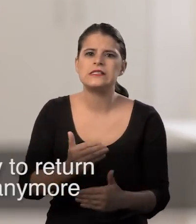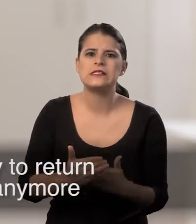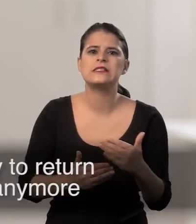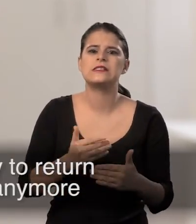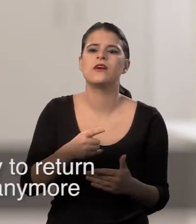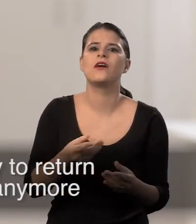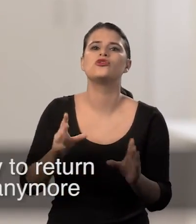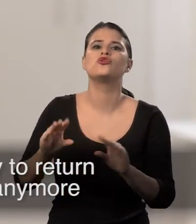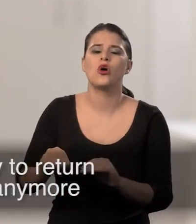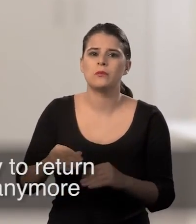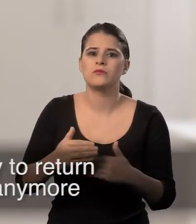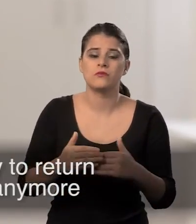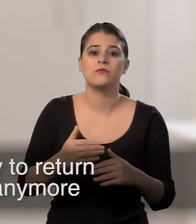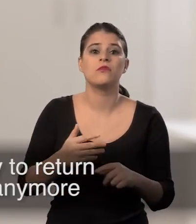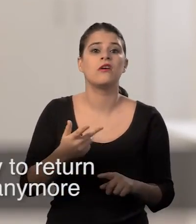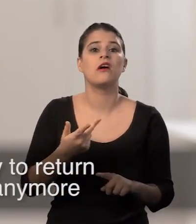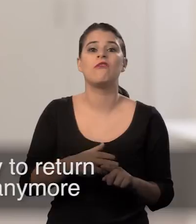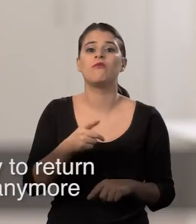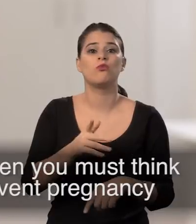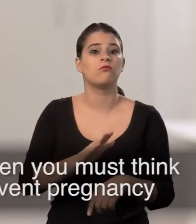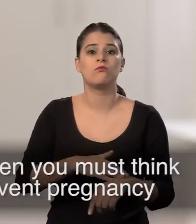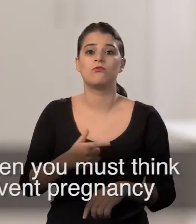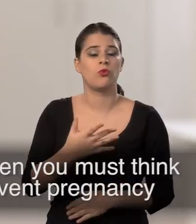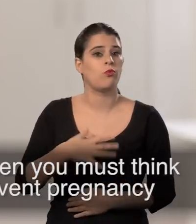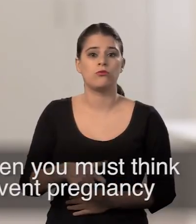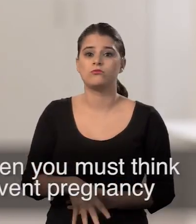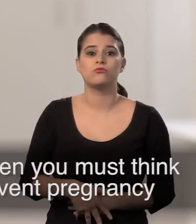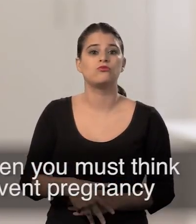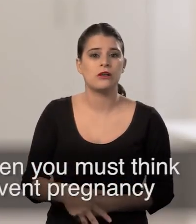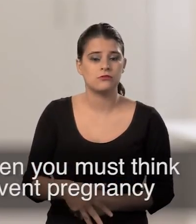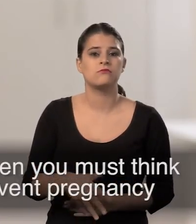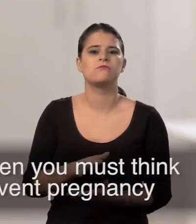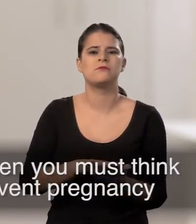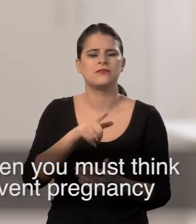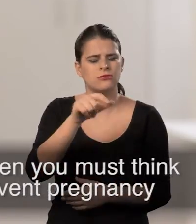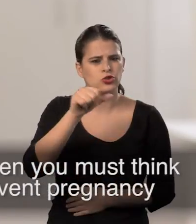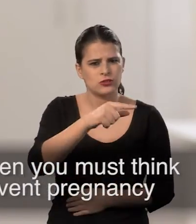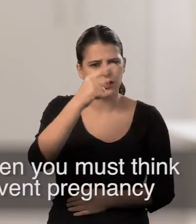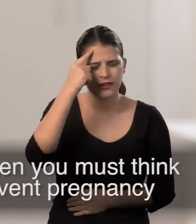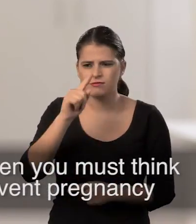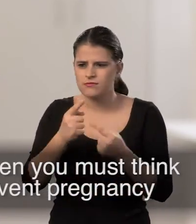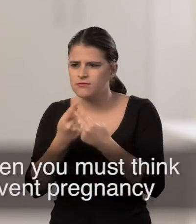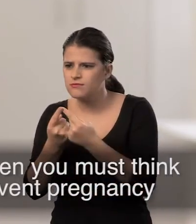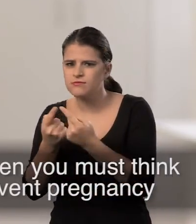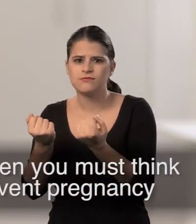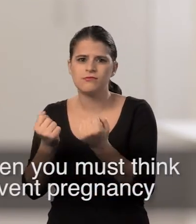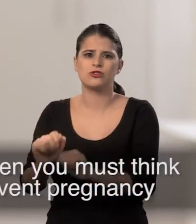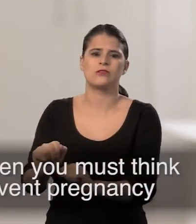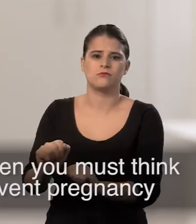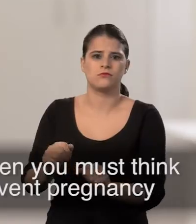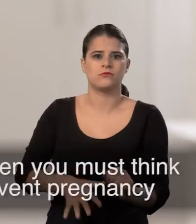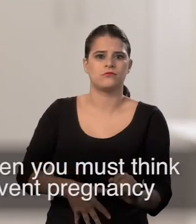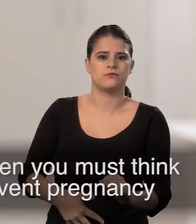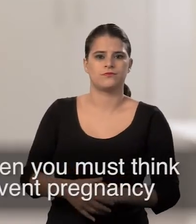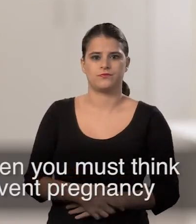to return once you decide not to use it anymore. If you don't intend to become pregnant, then you must think of another form of contraception